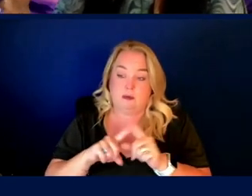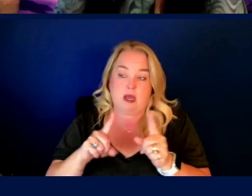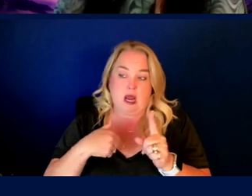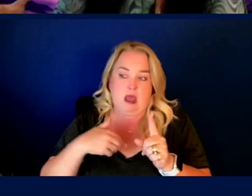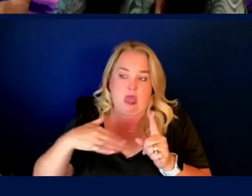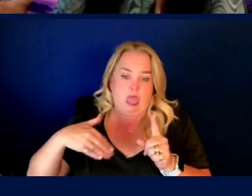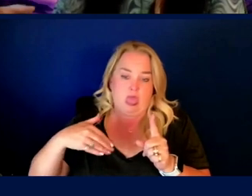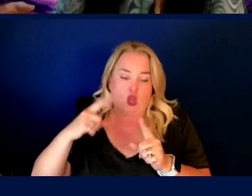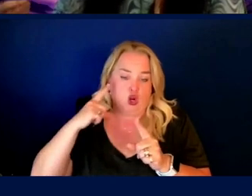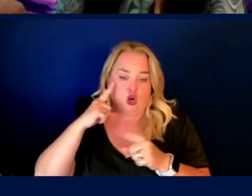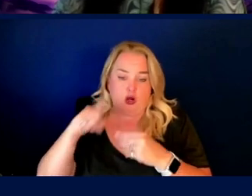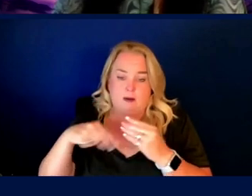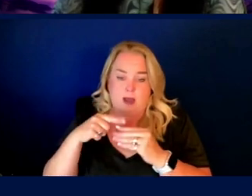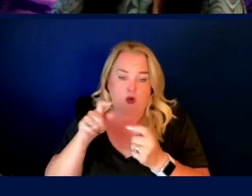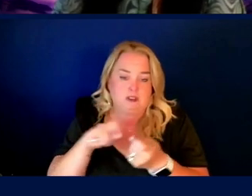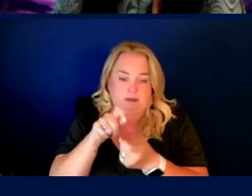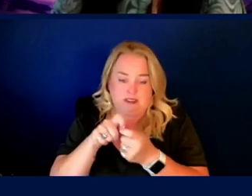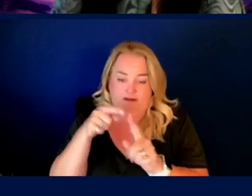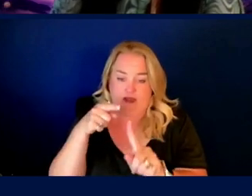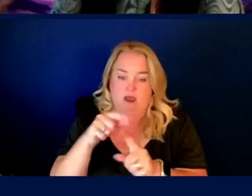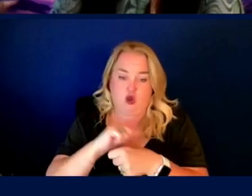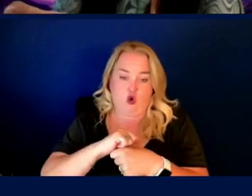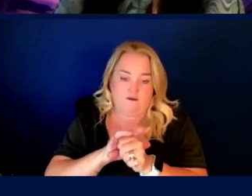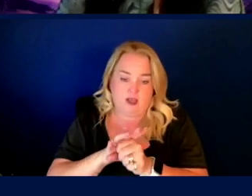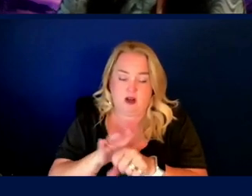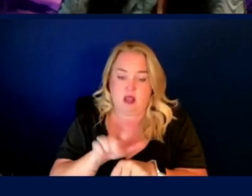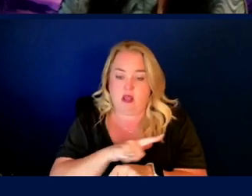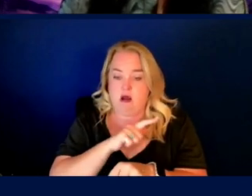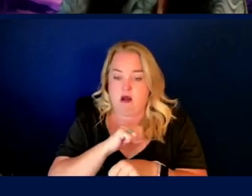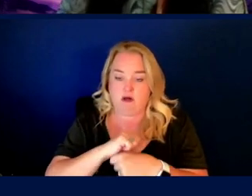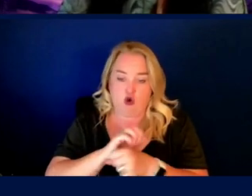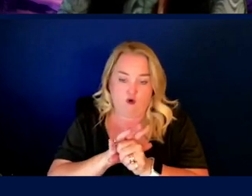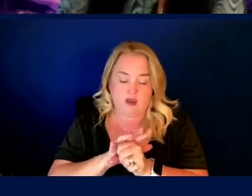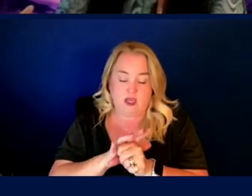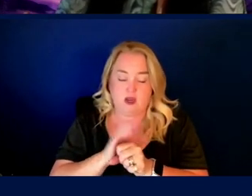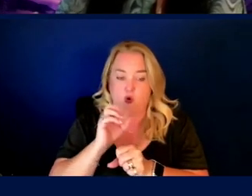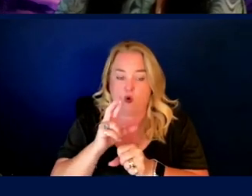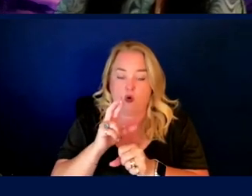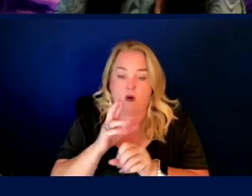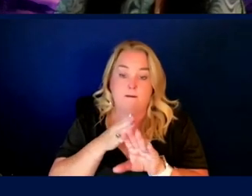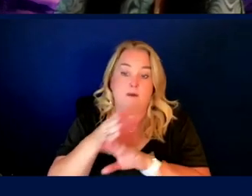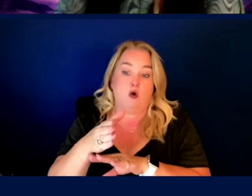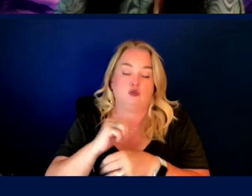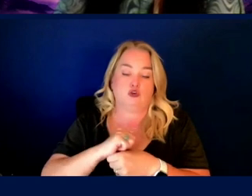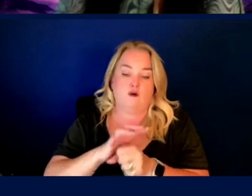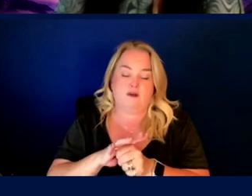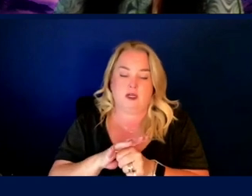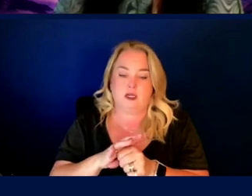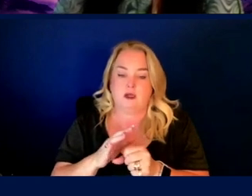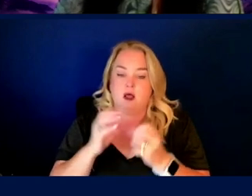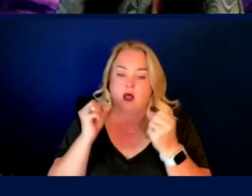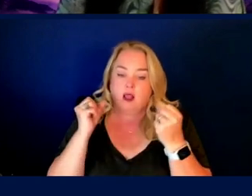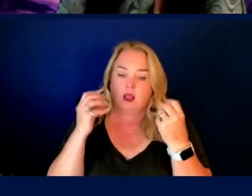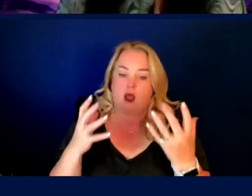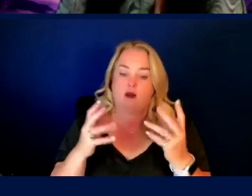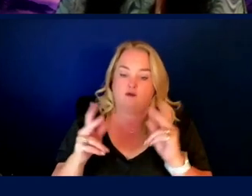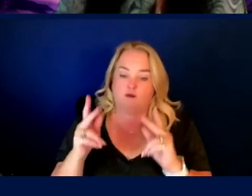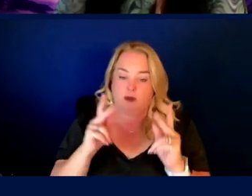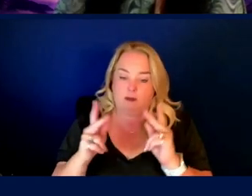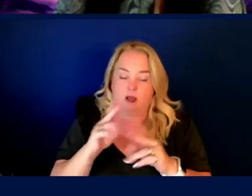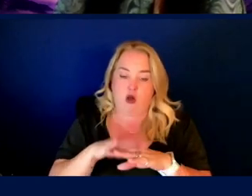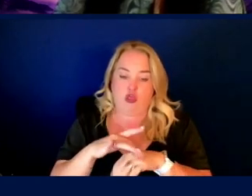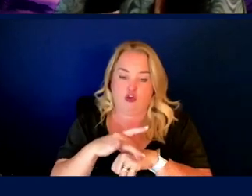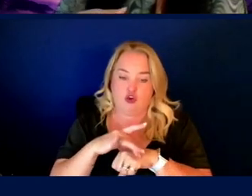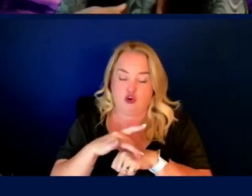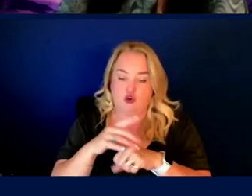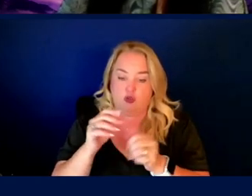heard anything in regards to specifically COVID, long COVID, post COVID conditions, and there's strong communities on earth, especially driven by patients, uh, in